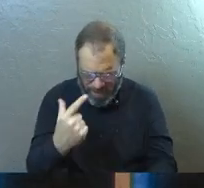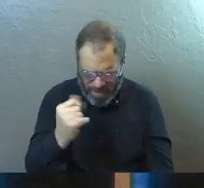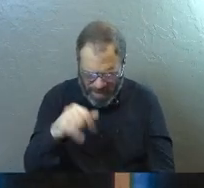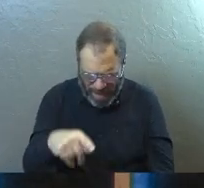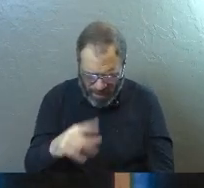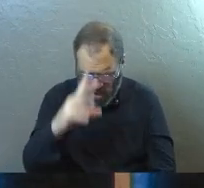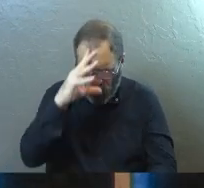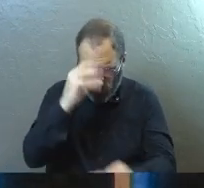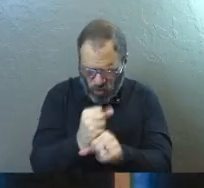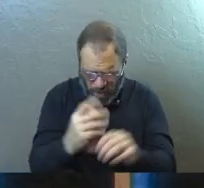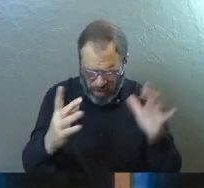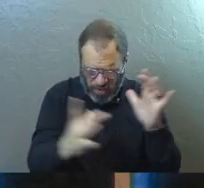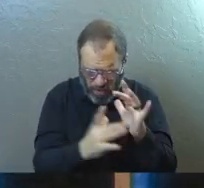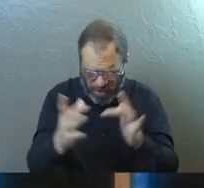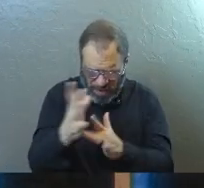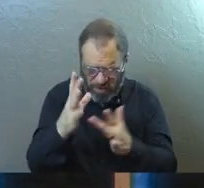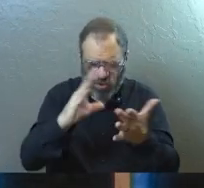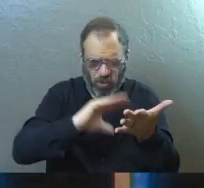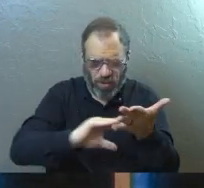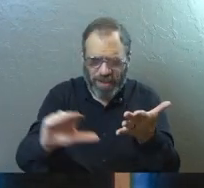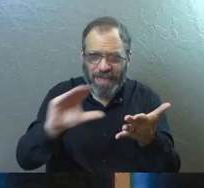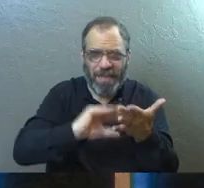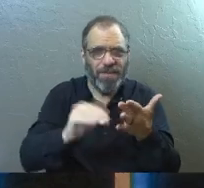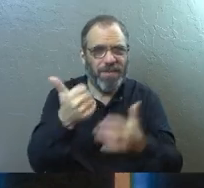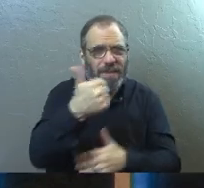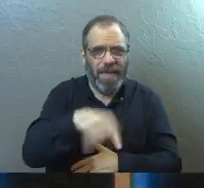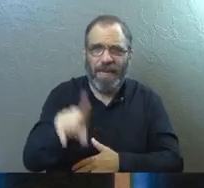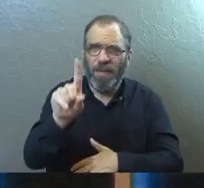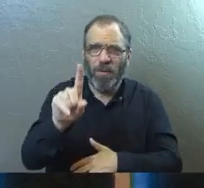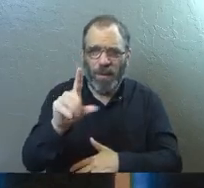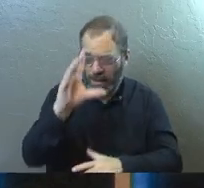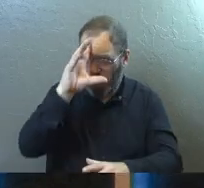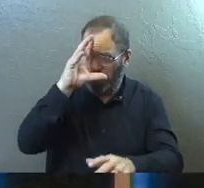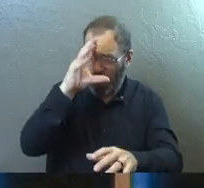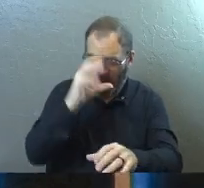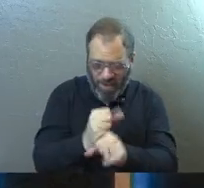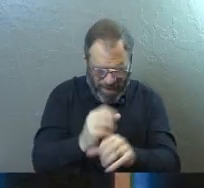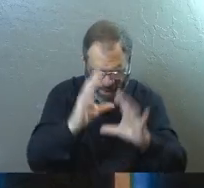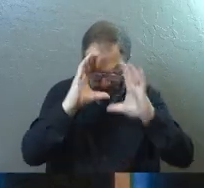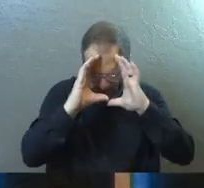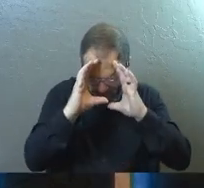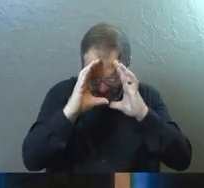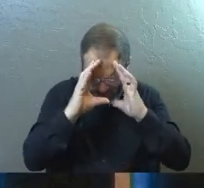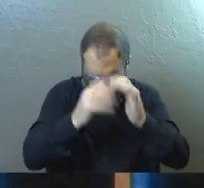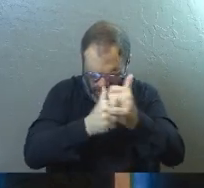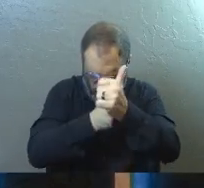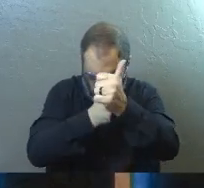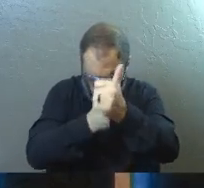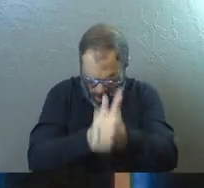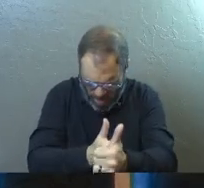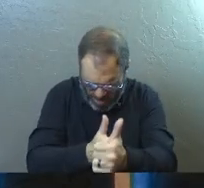Savior in order to forgive anybody. By faith, you'll have to walk.